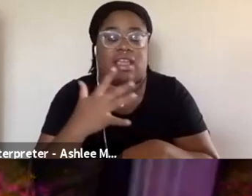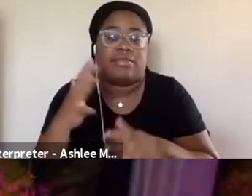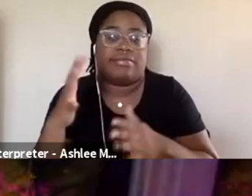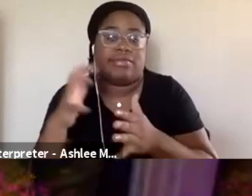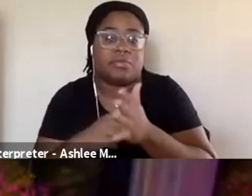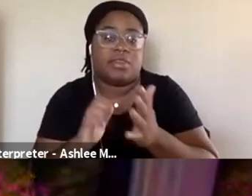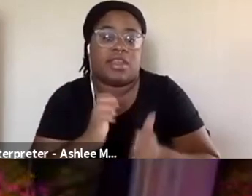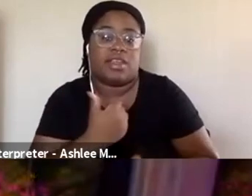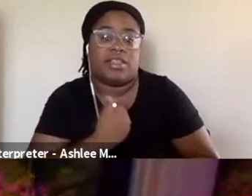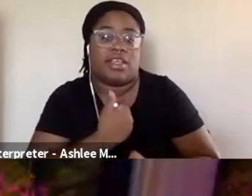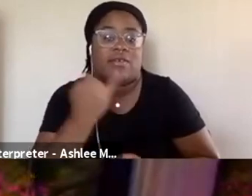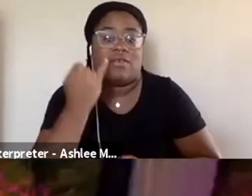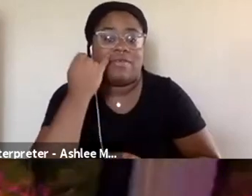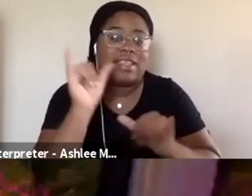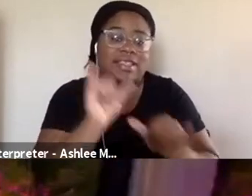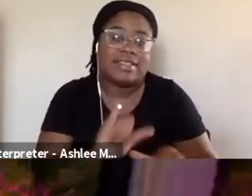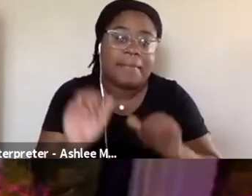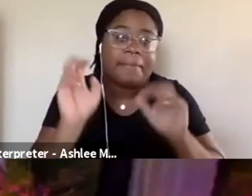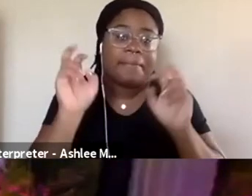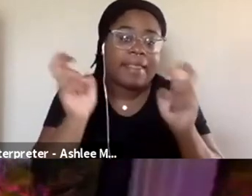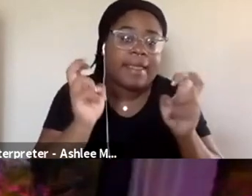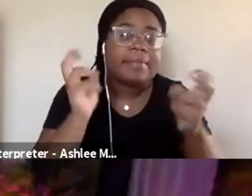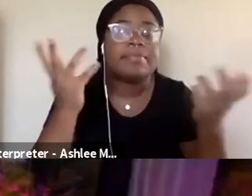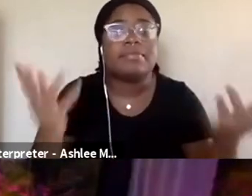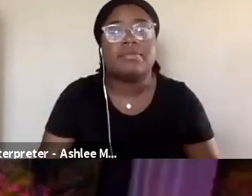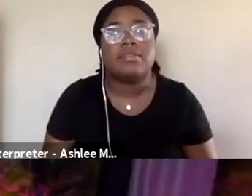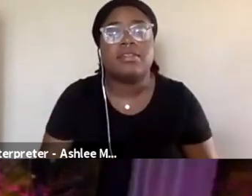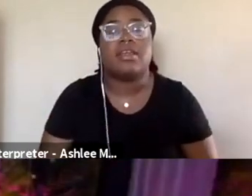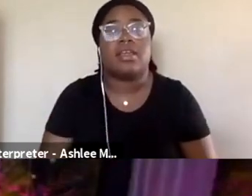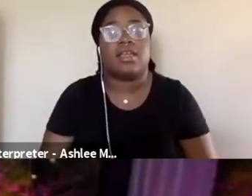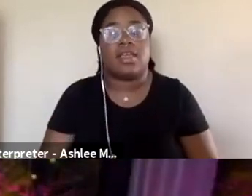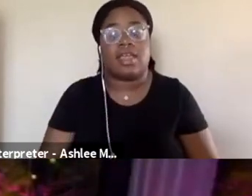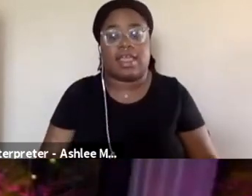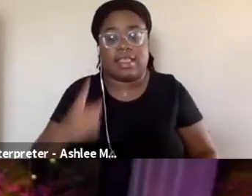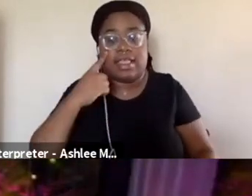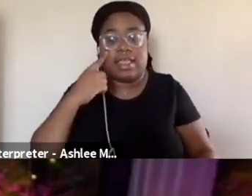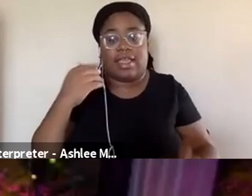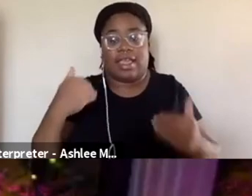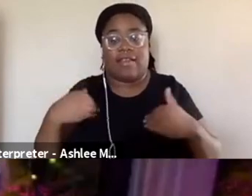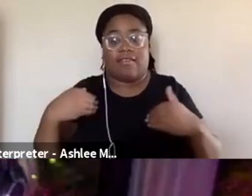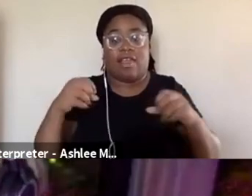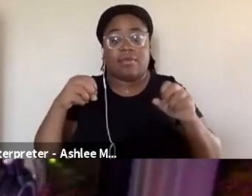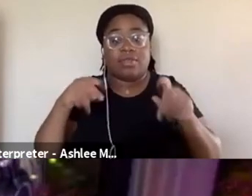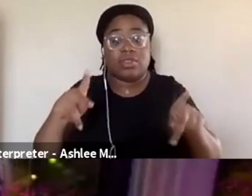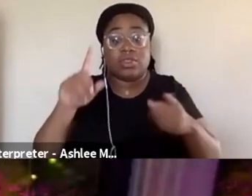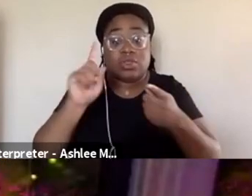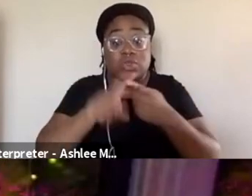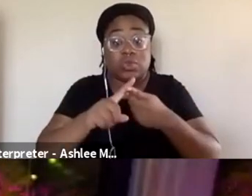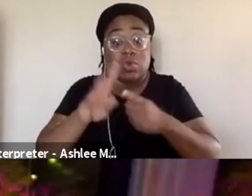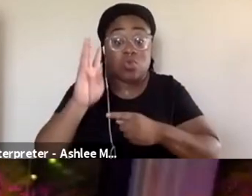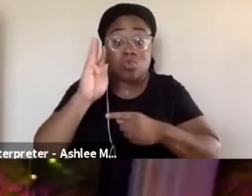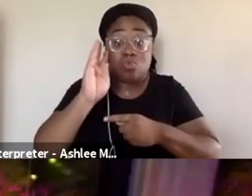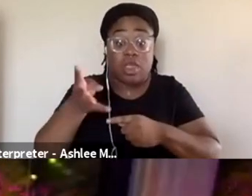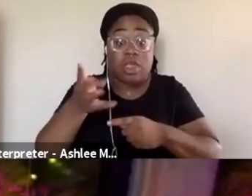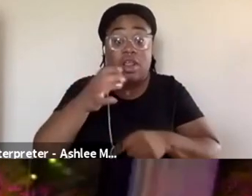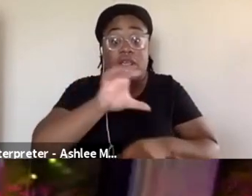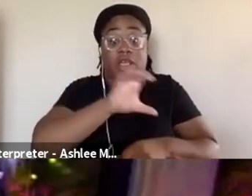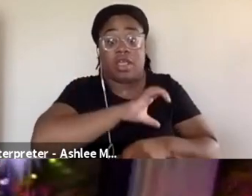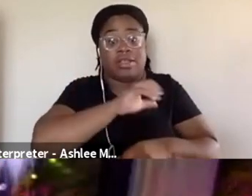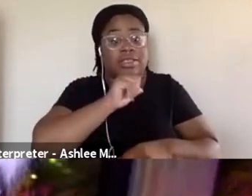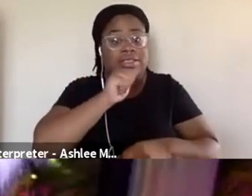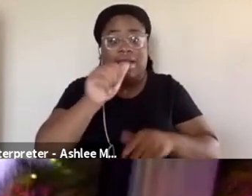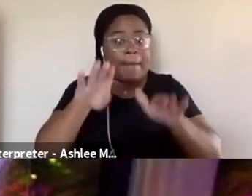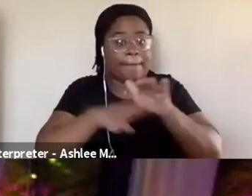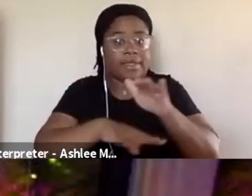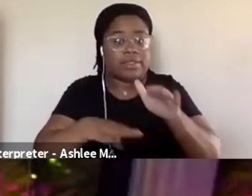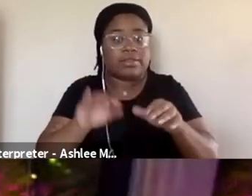same tropes and themes. I think that having opportunities for character creators, and not just basic ones, but